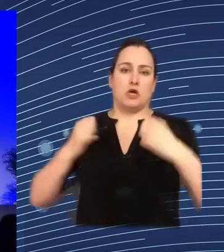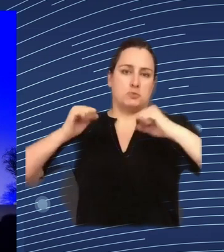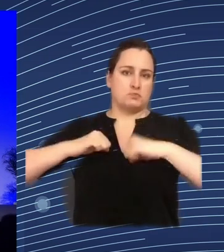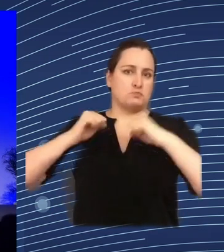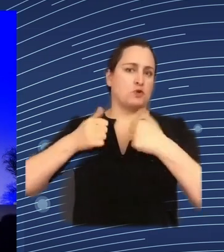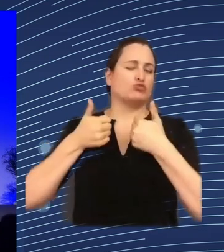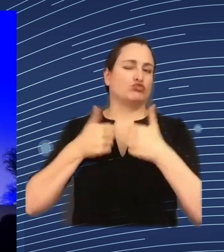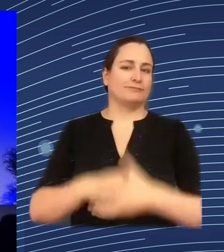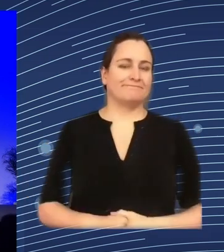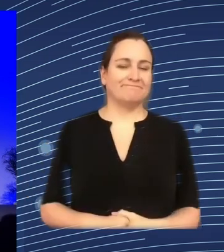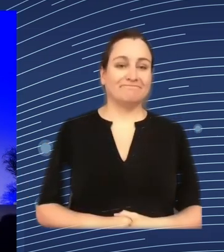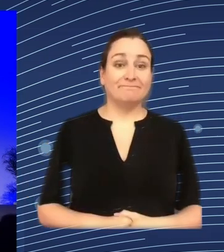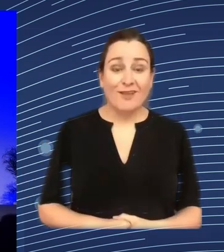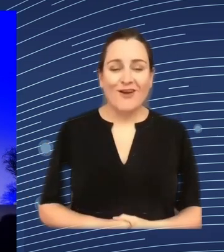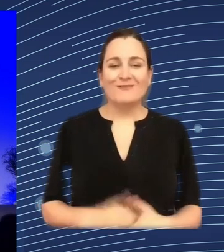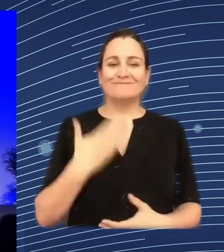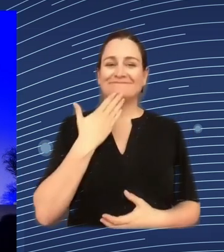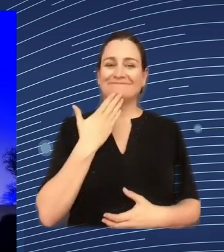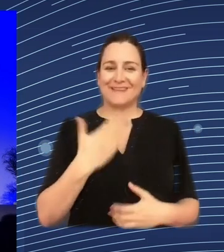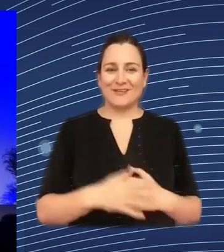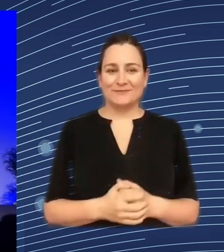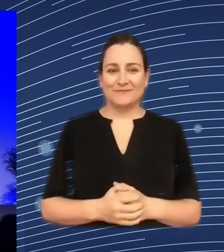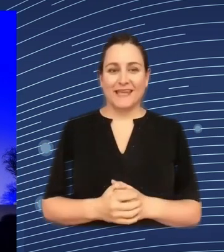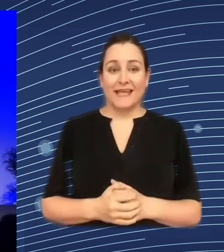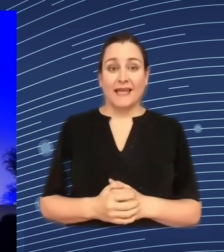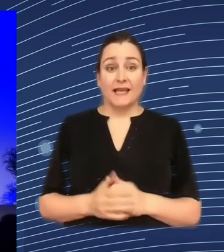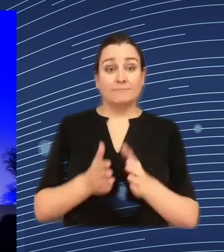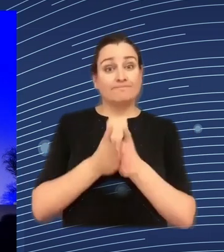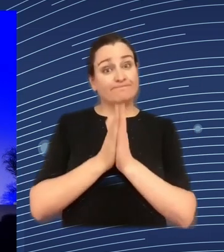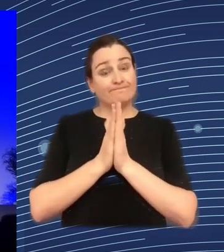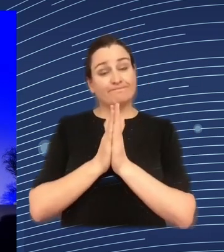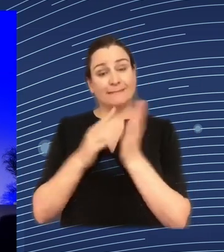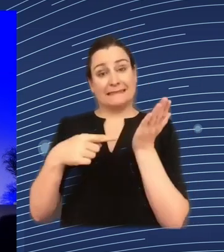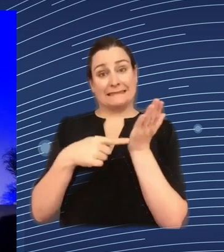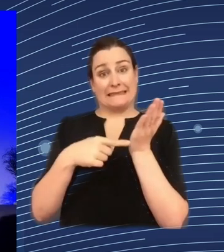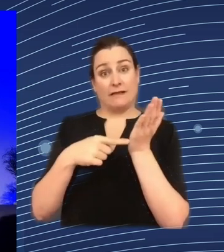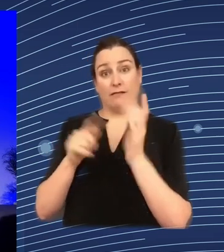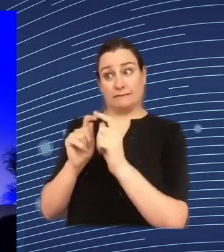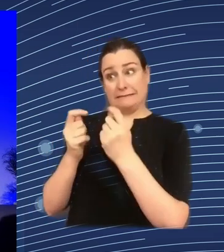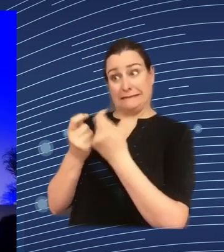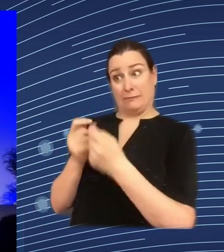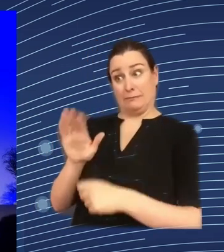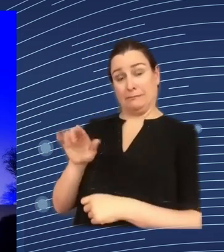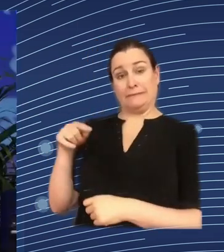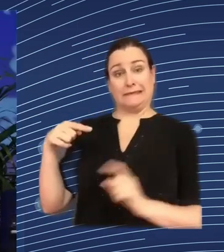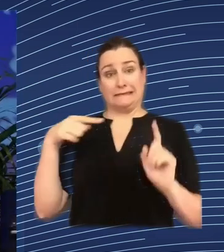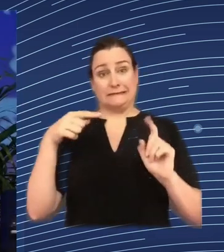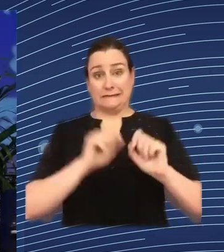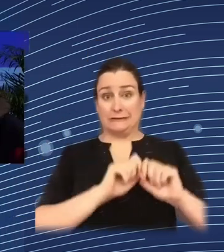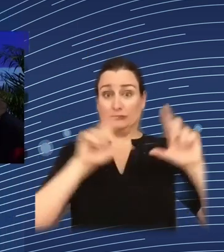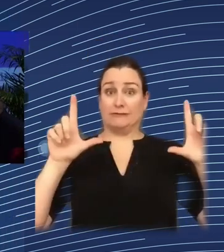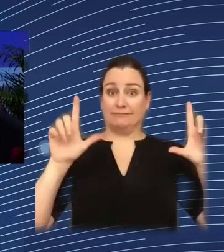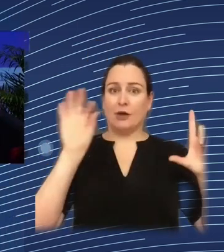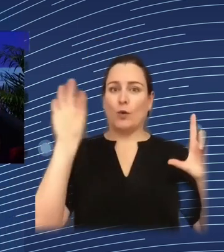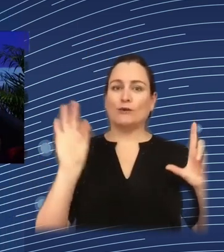before and then we'll open up to the questions could i ask the technical team to put the questions we get on the screen here so we can see them as well please